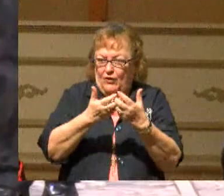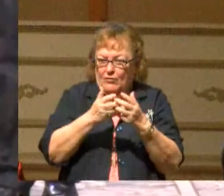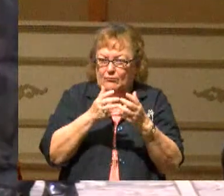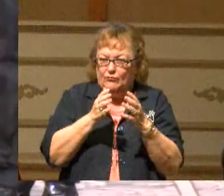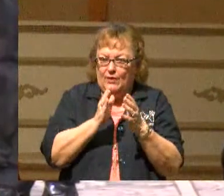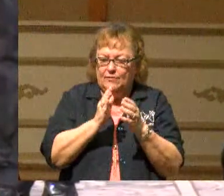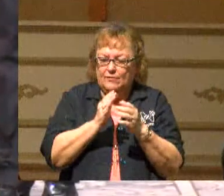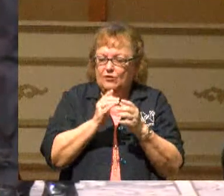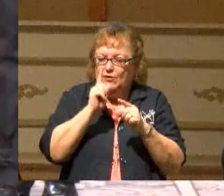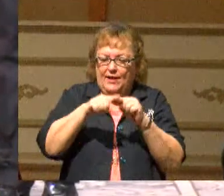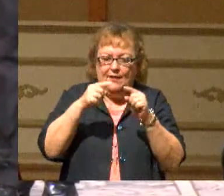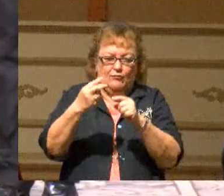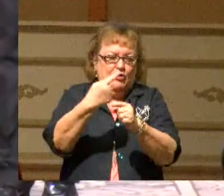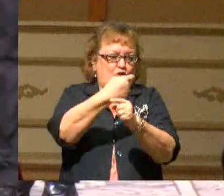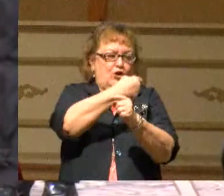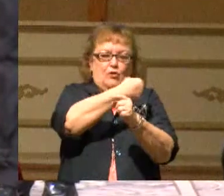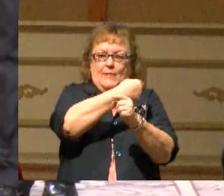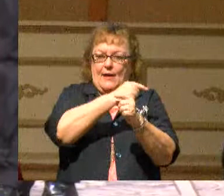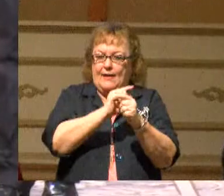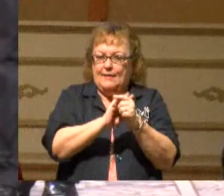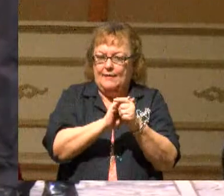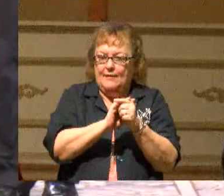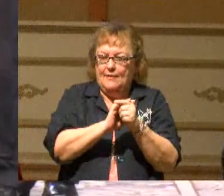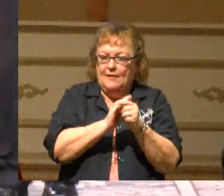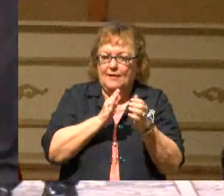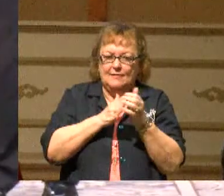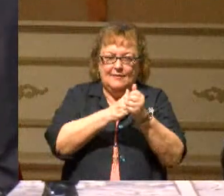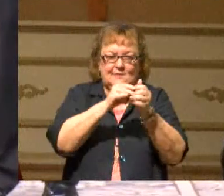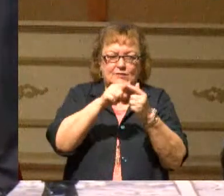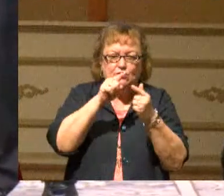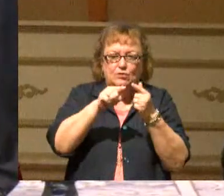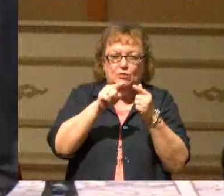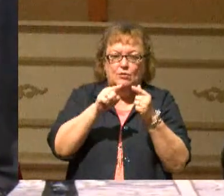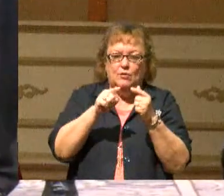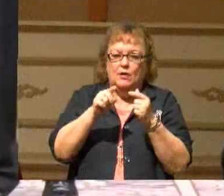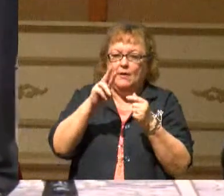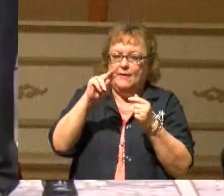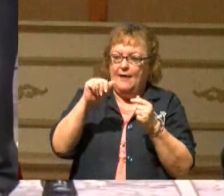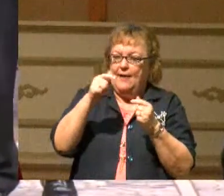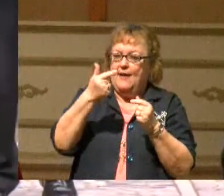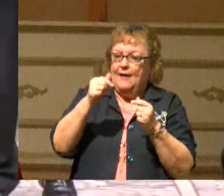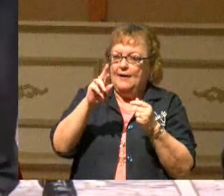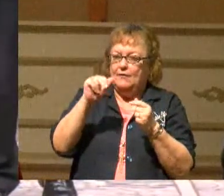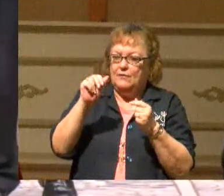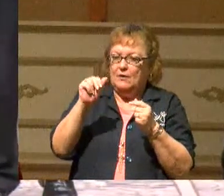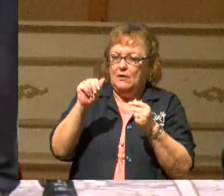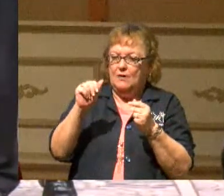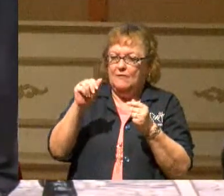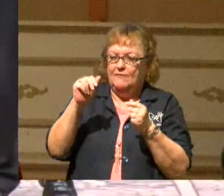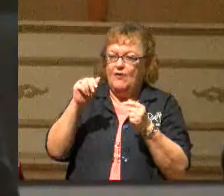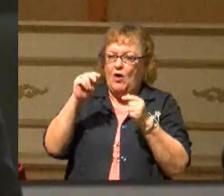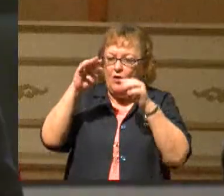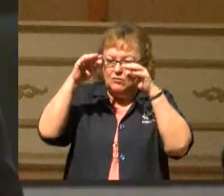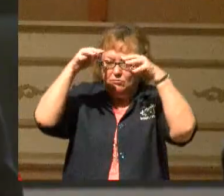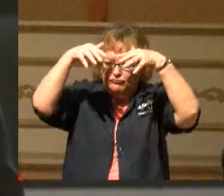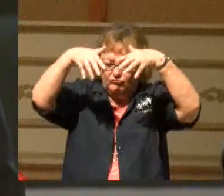point of no return leads then to Niagara Falls, plunging to their death.